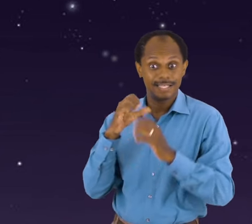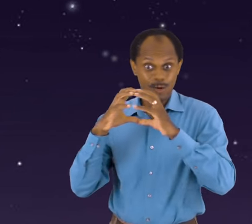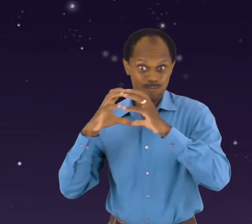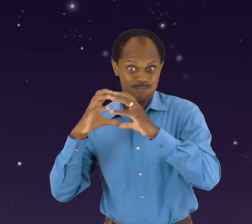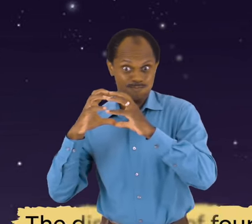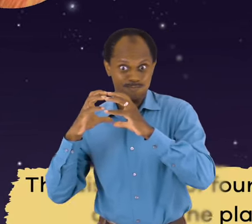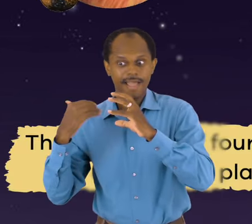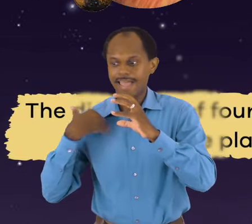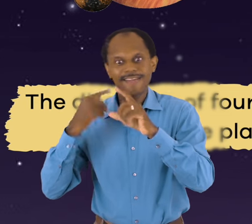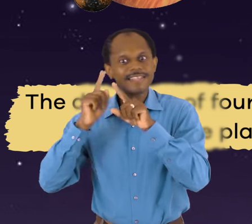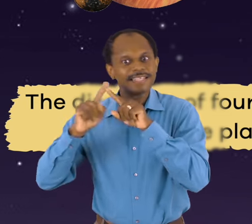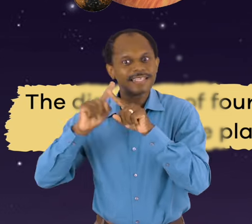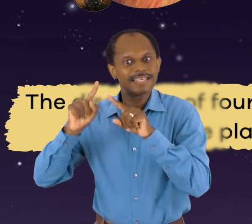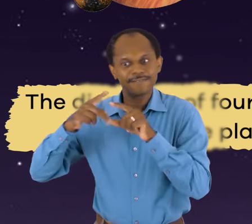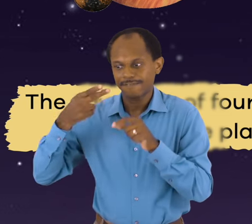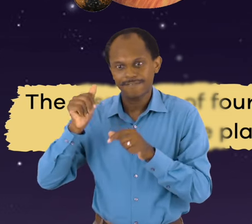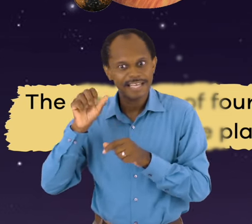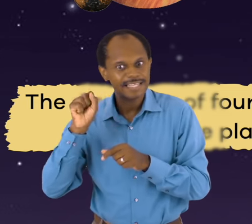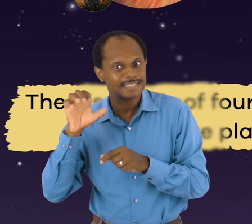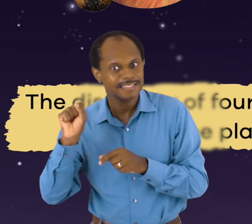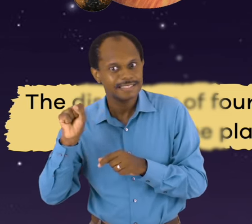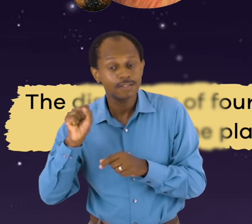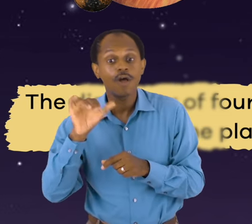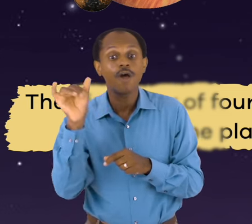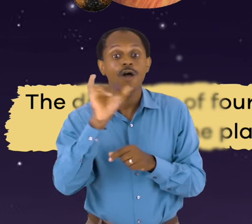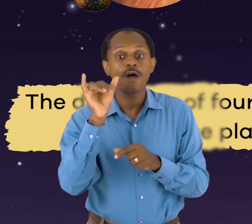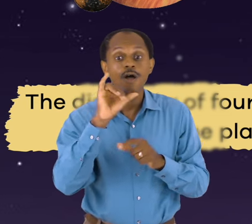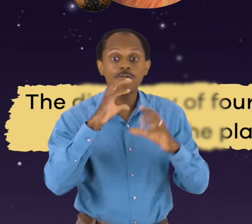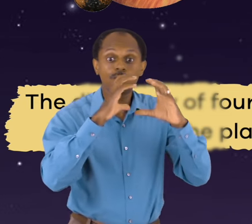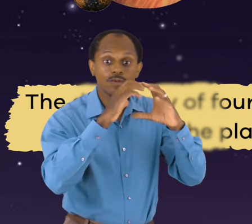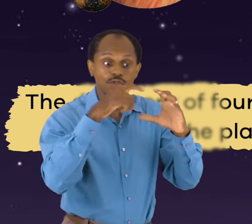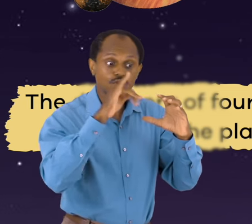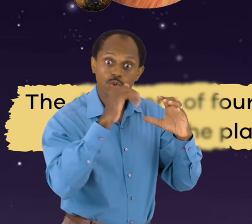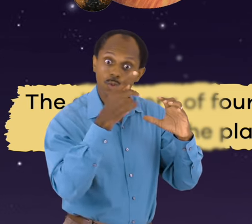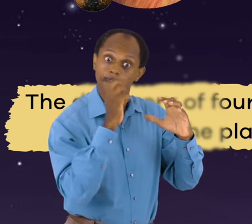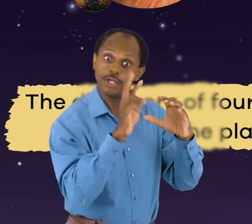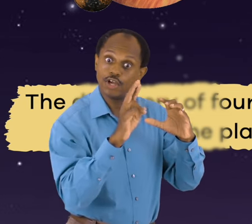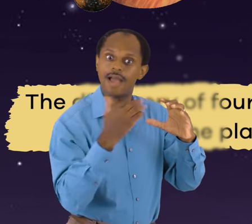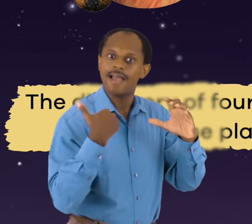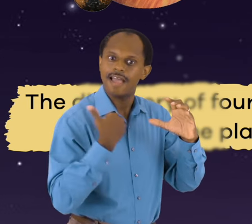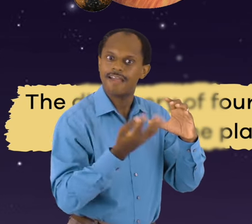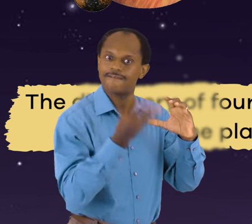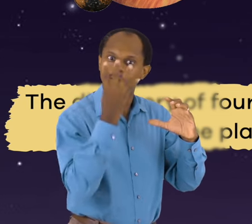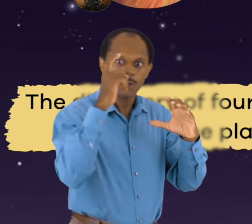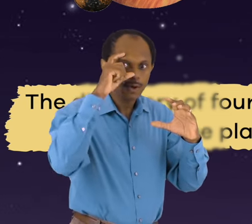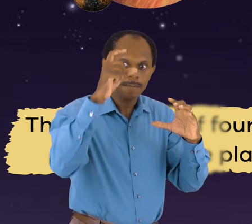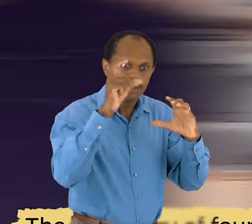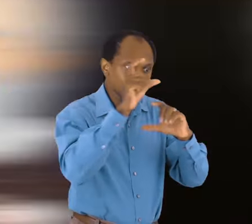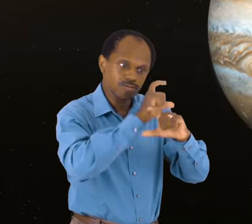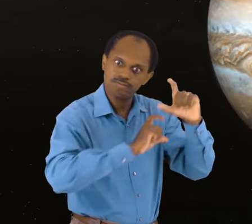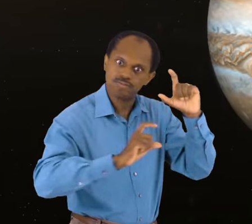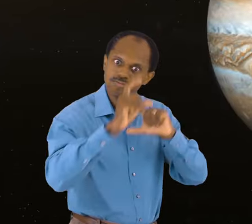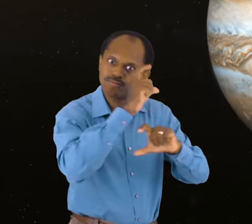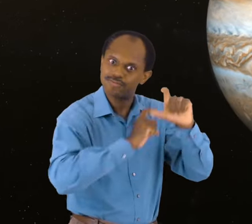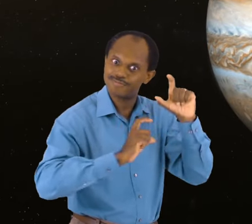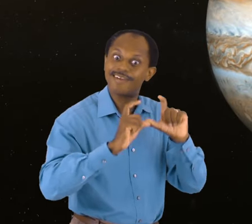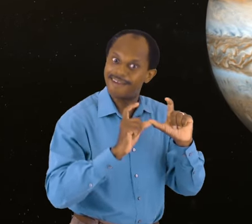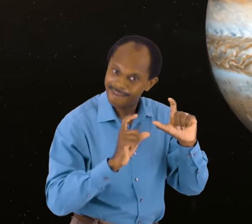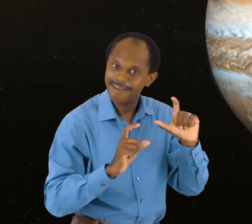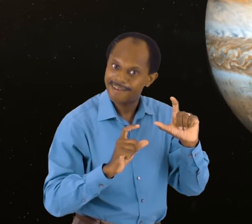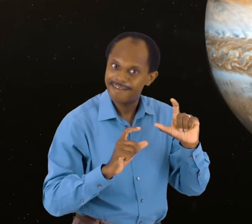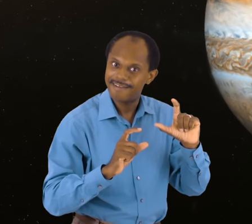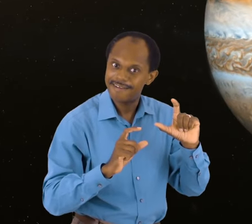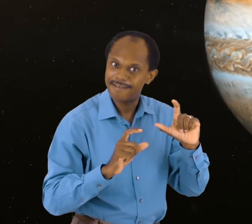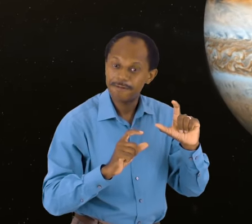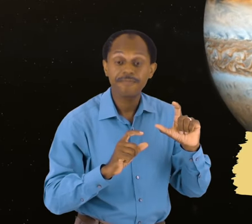Venus and the discovery of four moons revolving around the planet Jupiter. Here's an